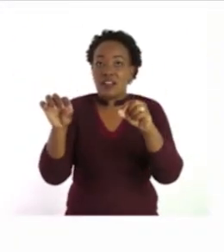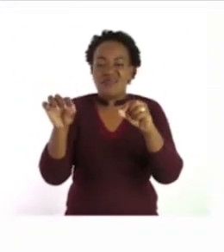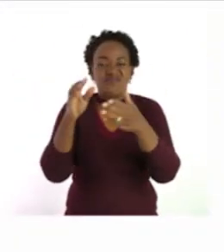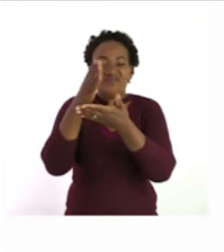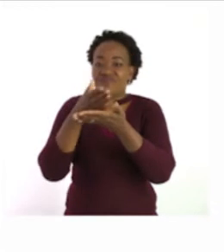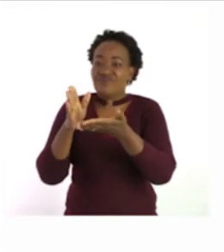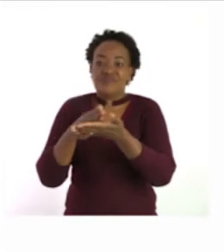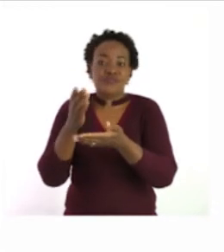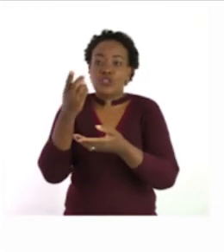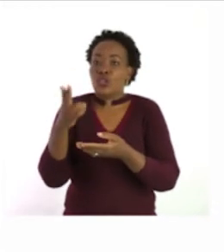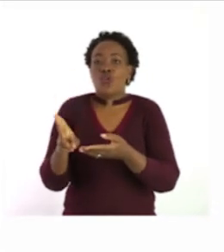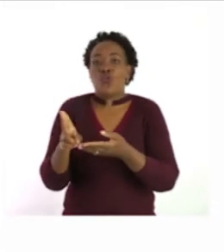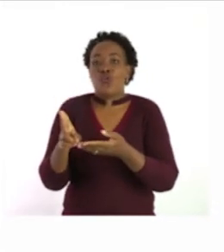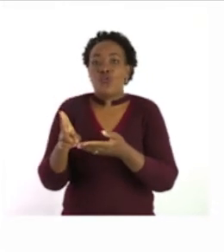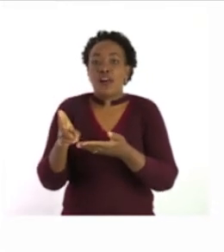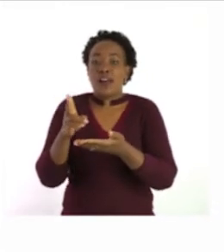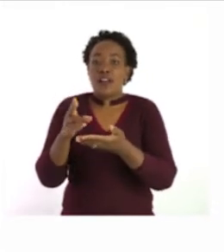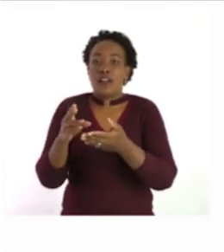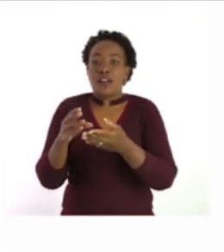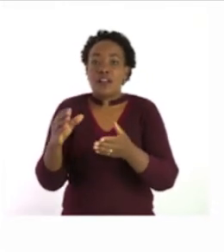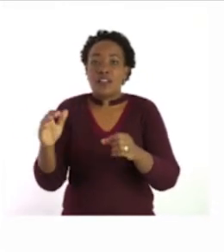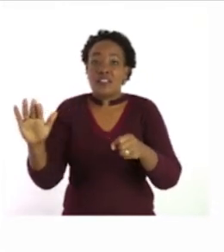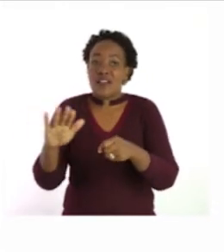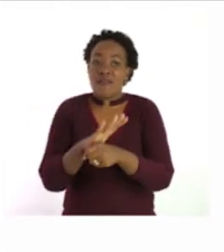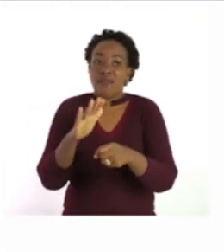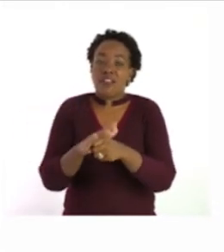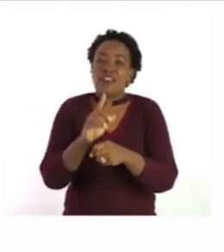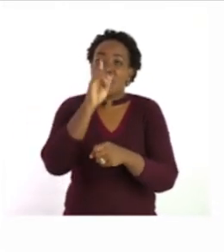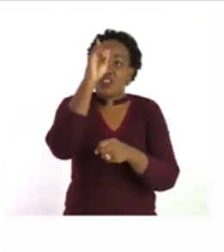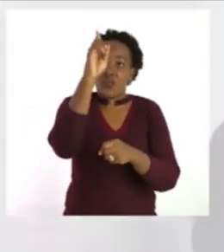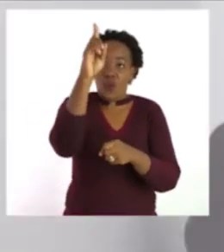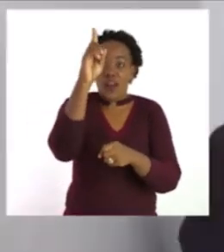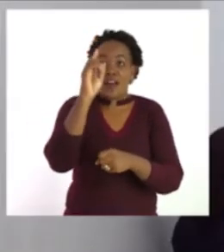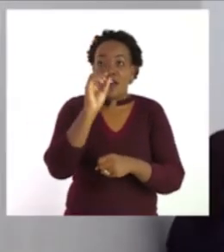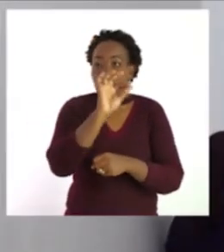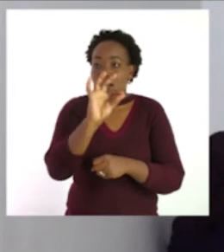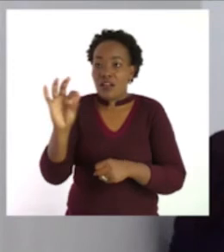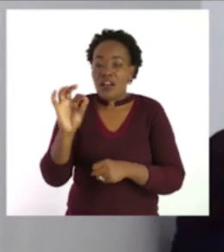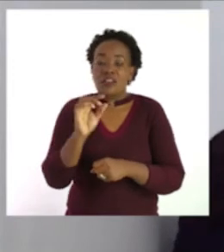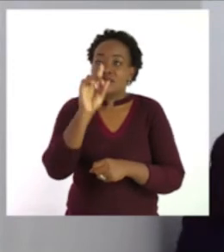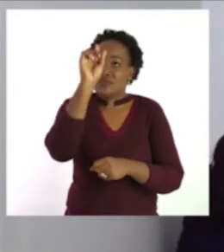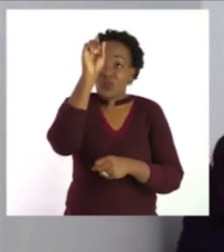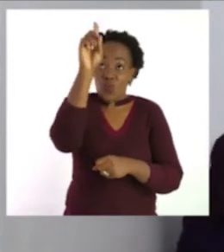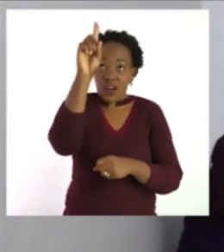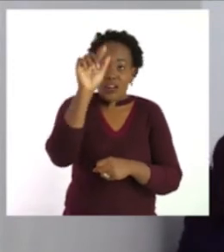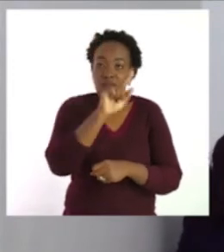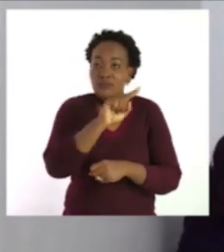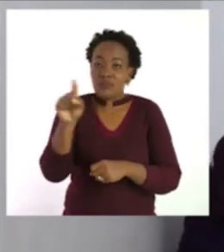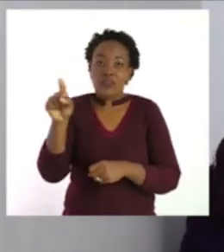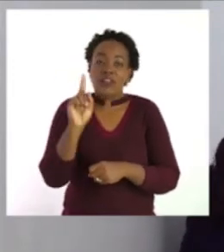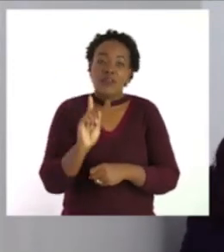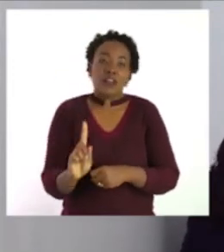divided. It's written one over one, but we call it one